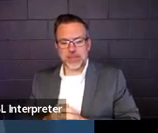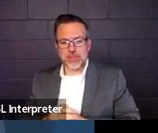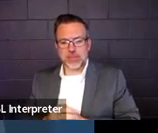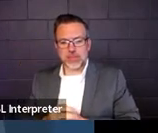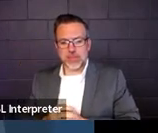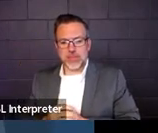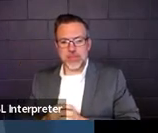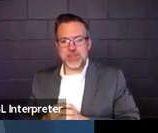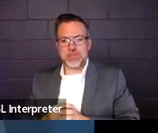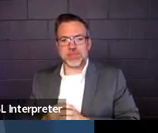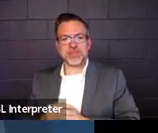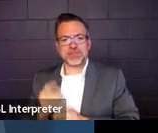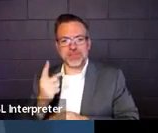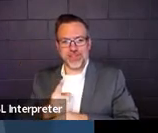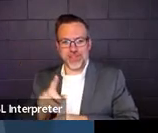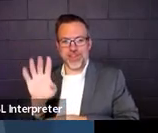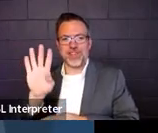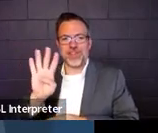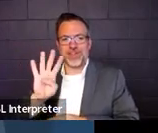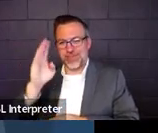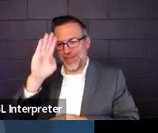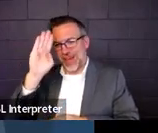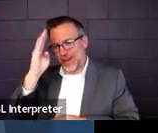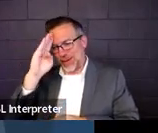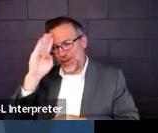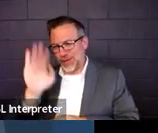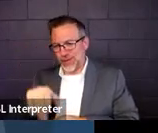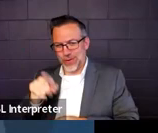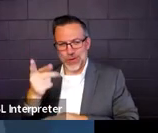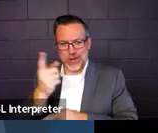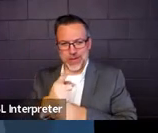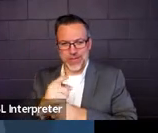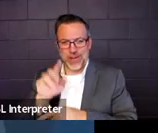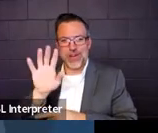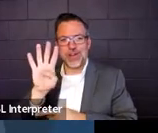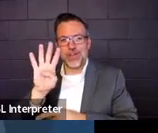Yeah, I knew you guys would know all that. 45.